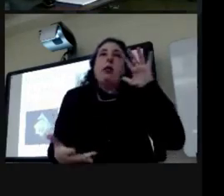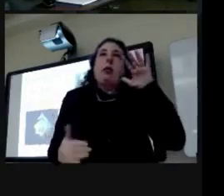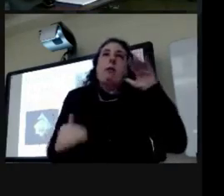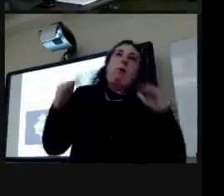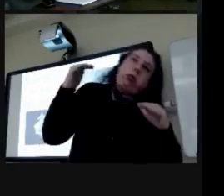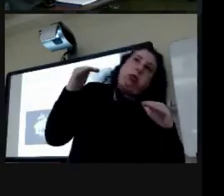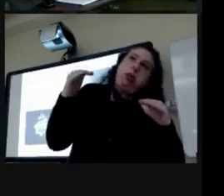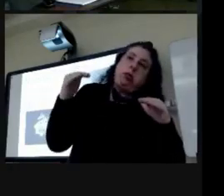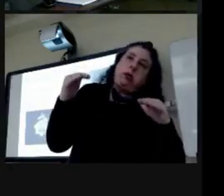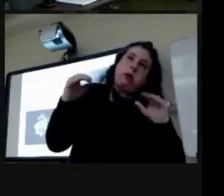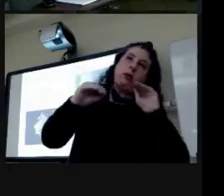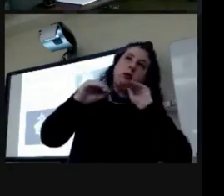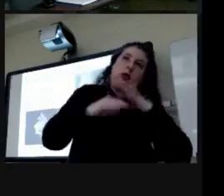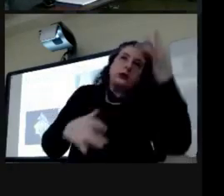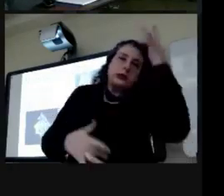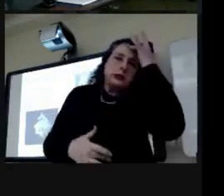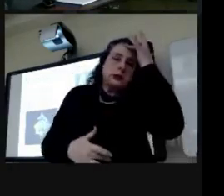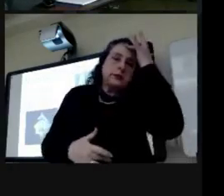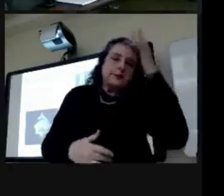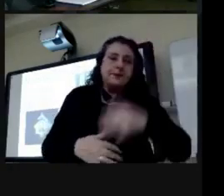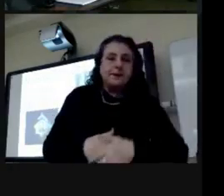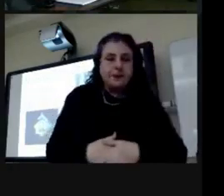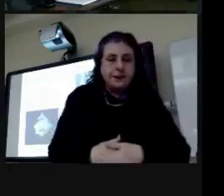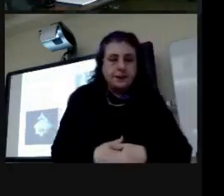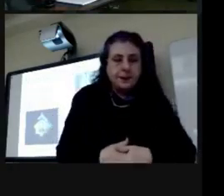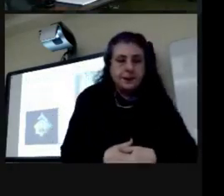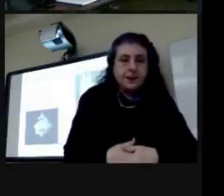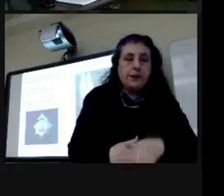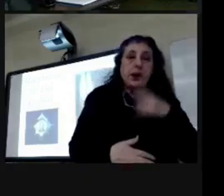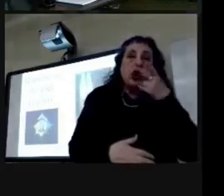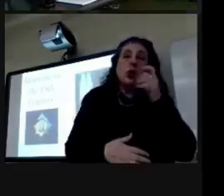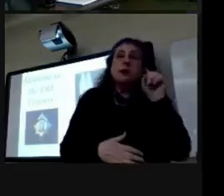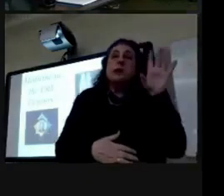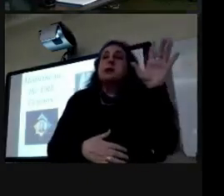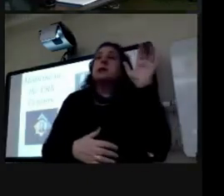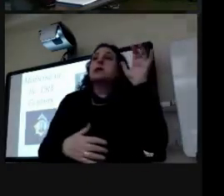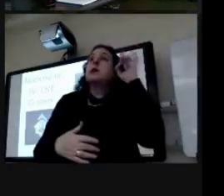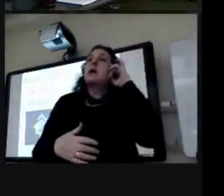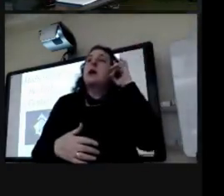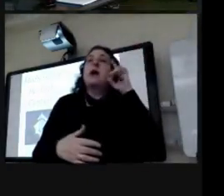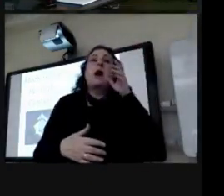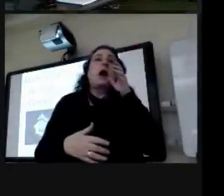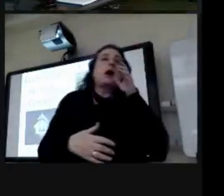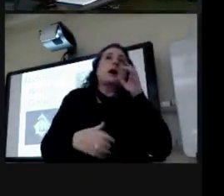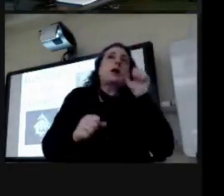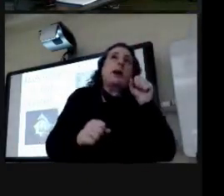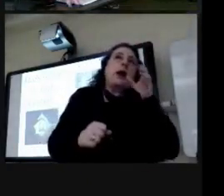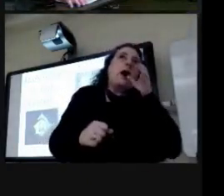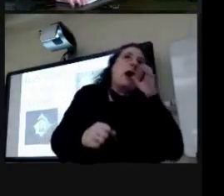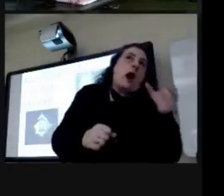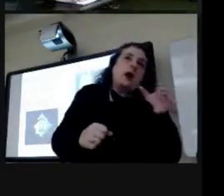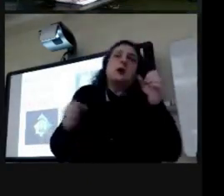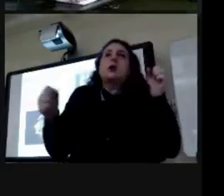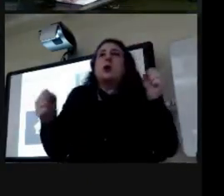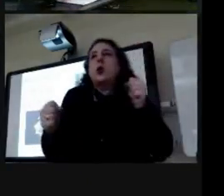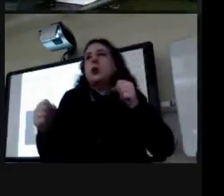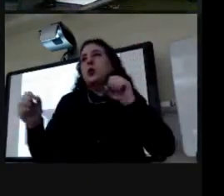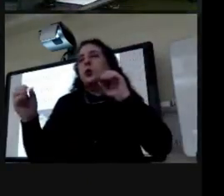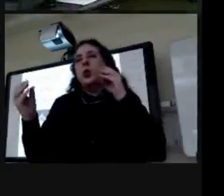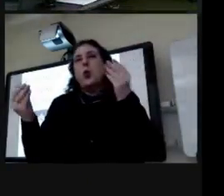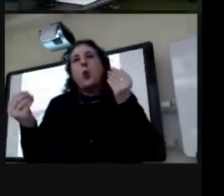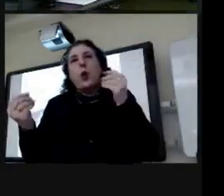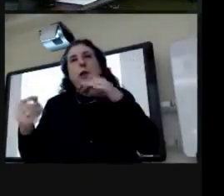um so the humors could also be either hot or cold or wet or dry um